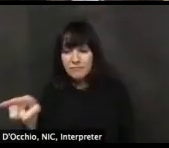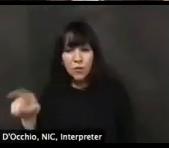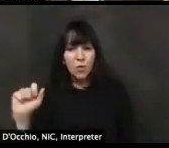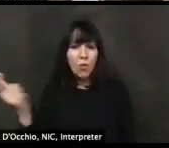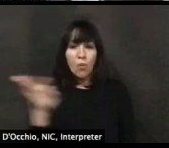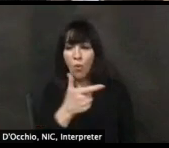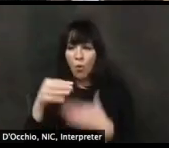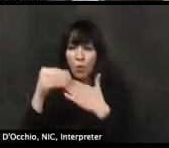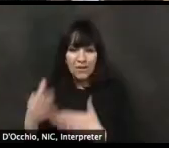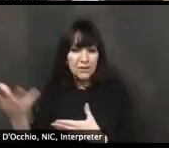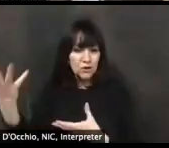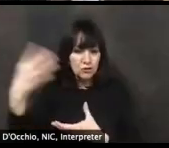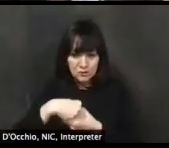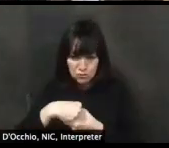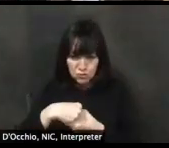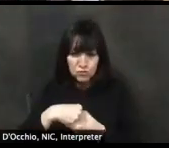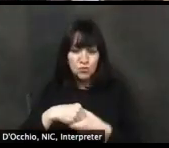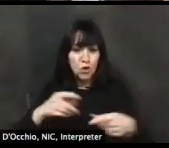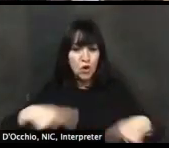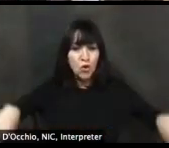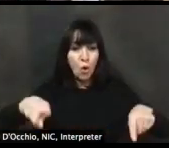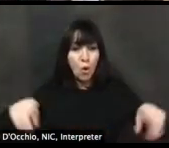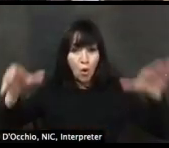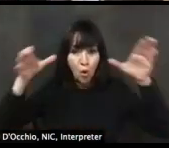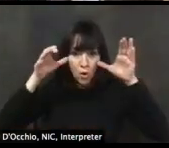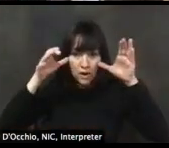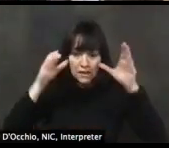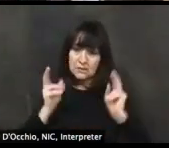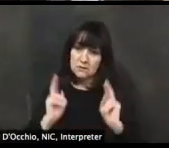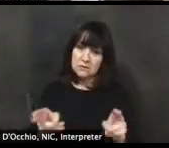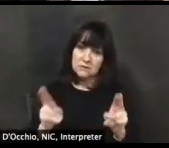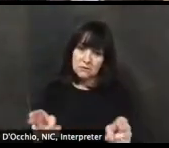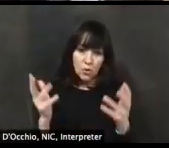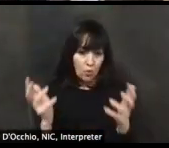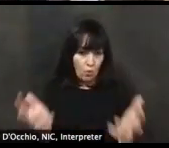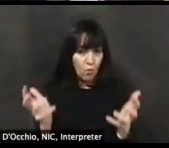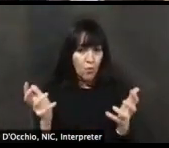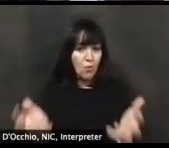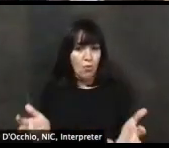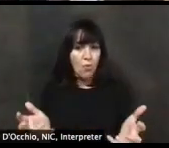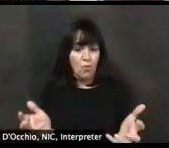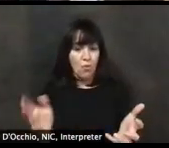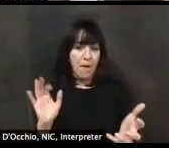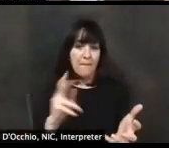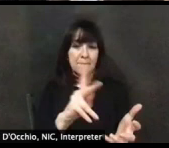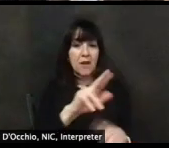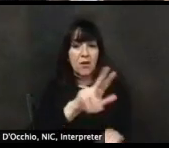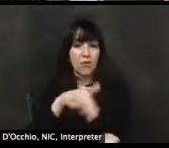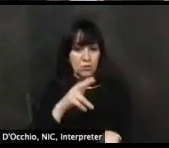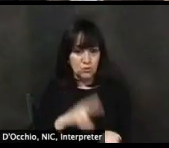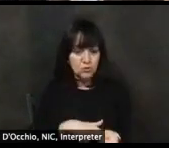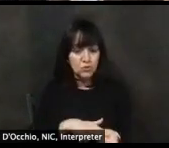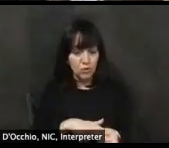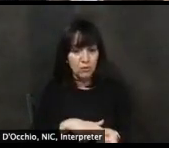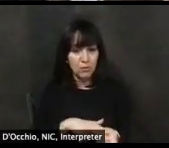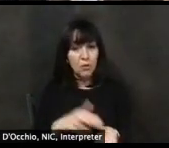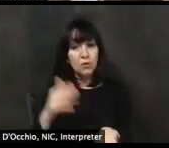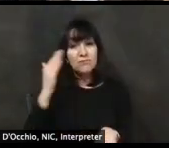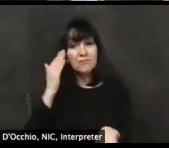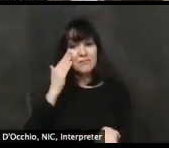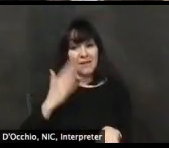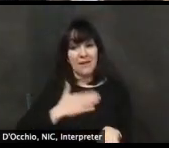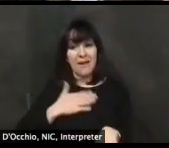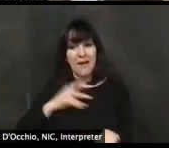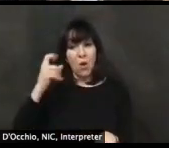We are listening. I know every time our governor comes forward, he brings forth, uh, executive orders that are based upon